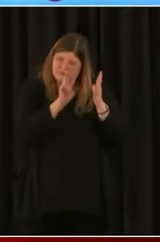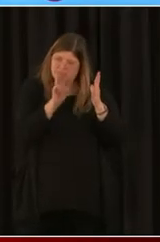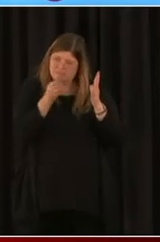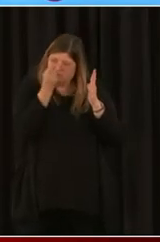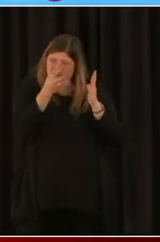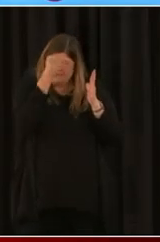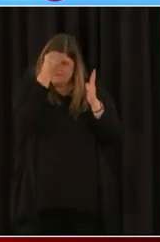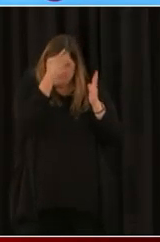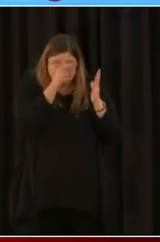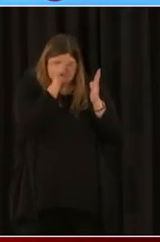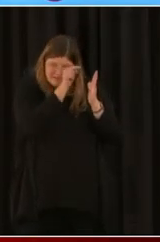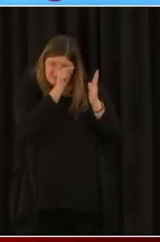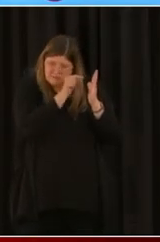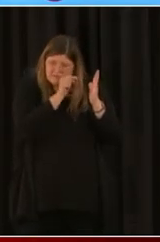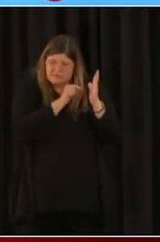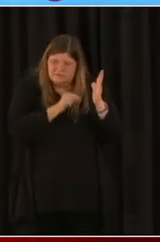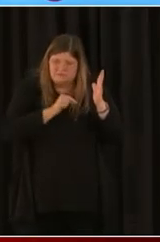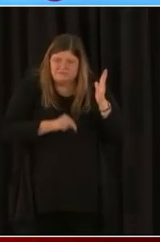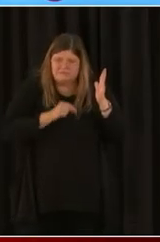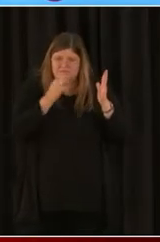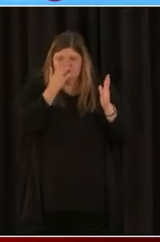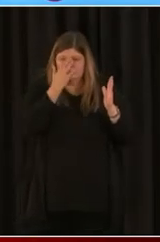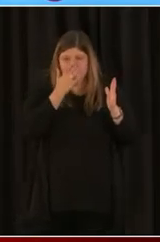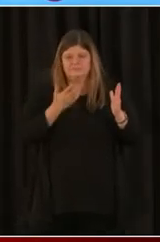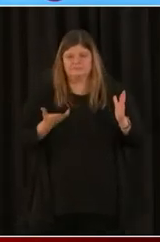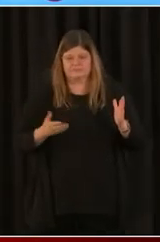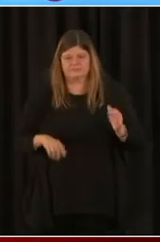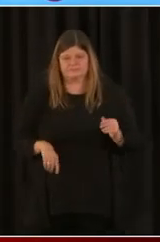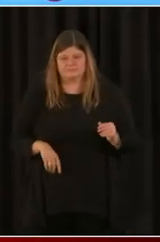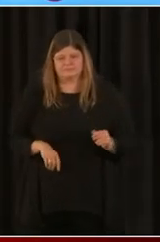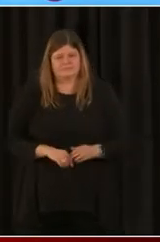even though you'll be applying directly through your financial institution.